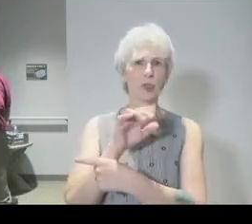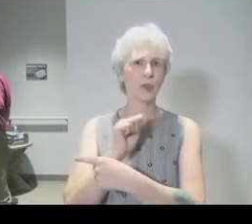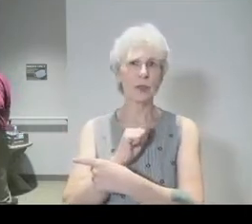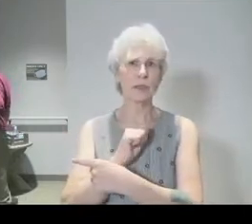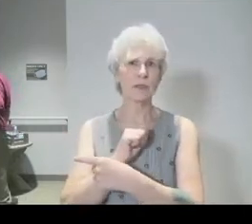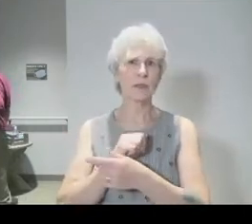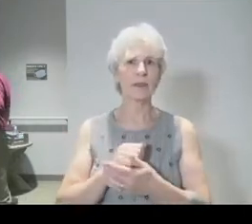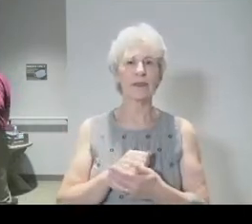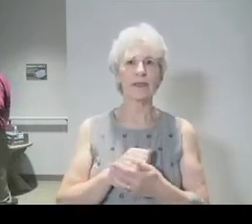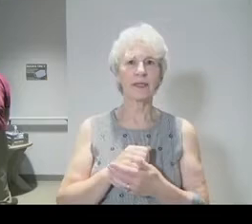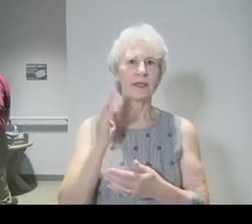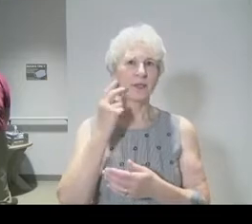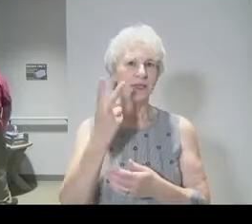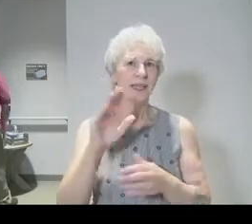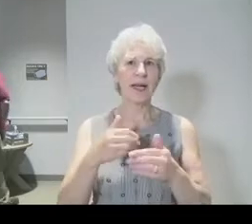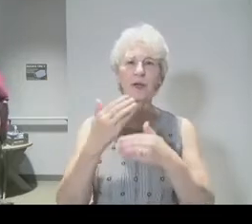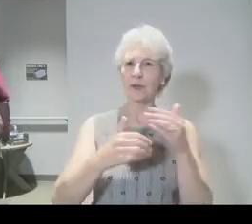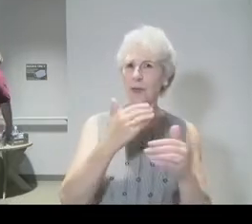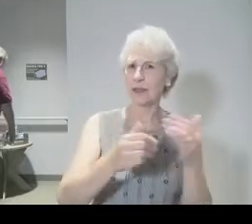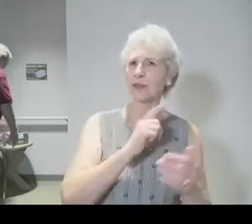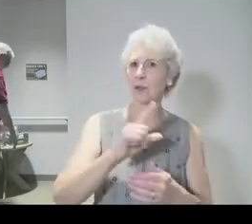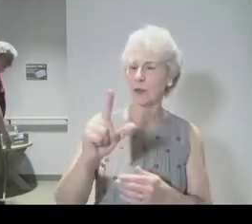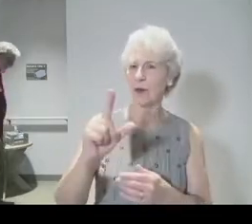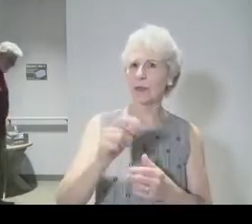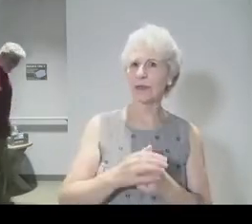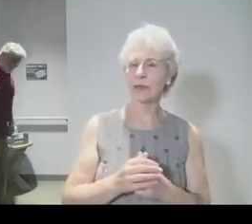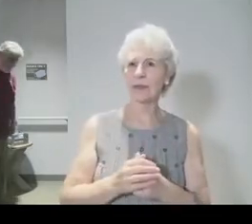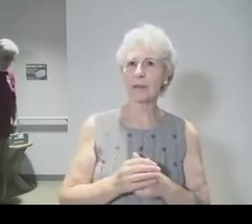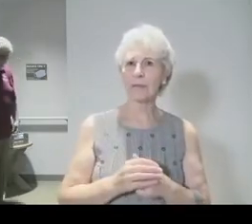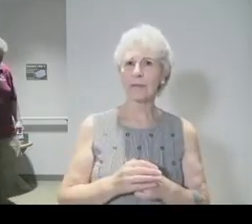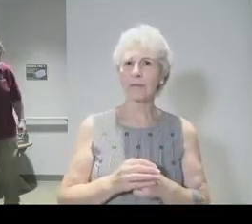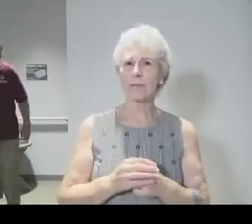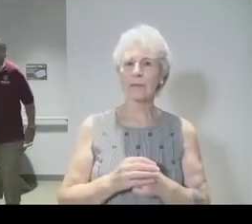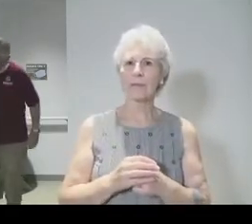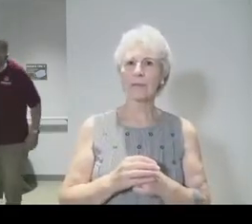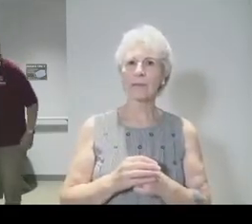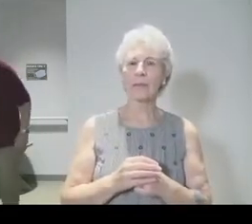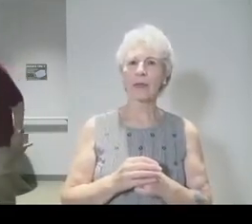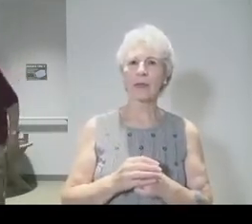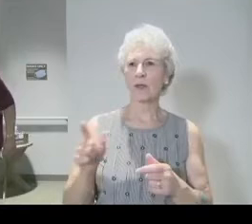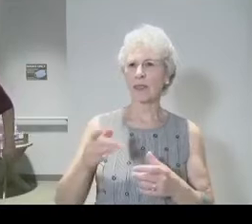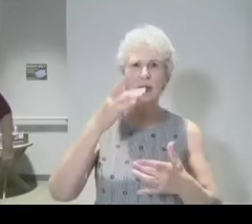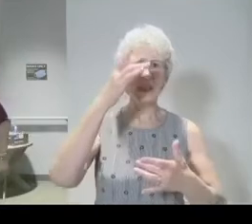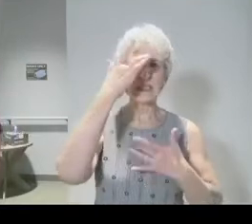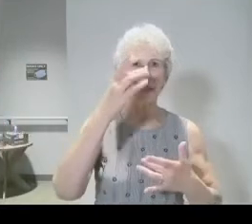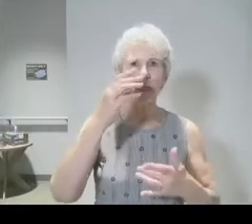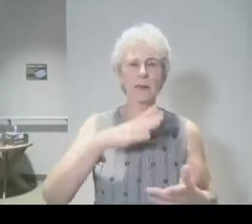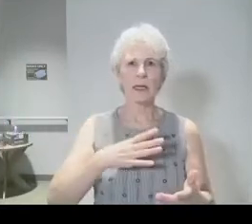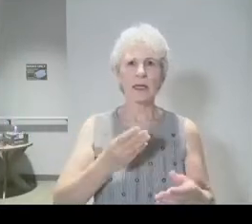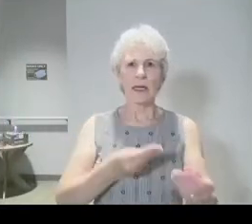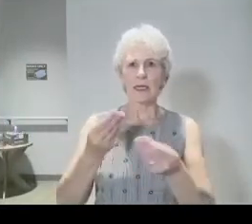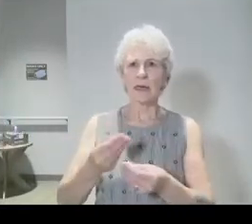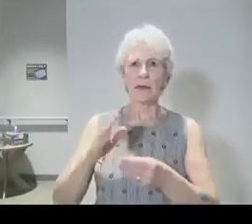Can you see how gracious the Lord was even at this point of betrayal and to this sick man? He gave him every